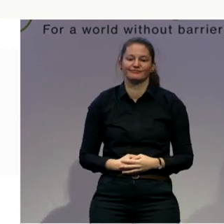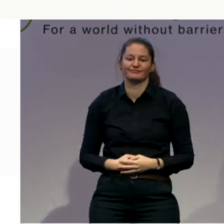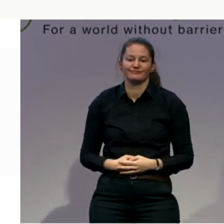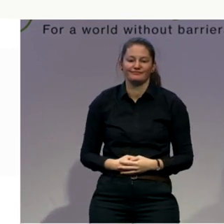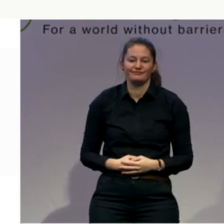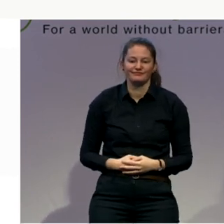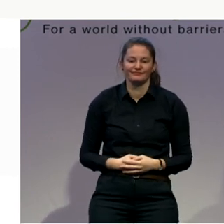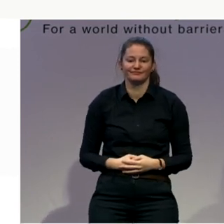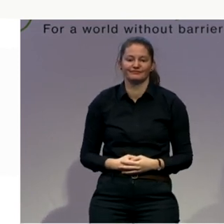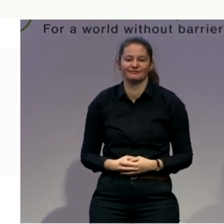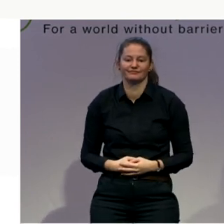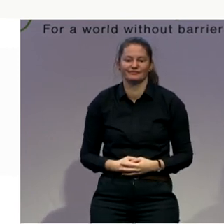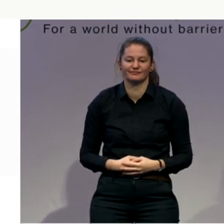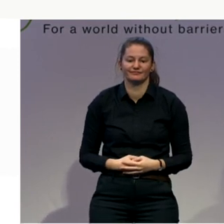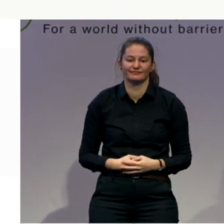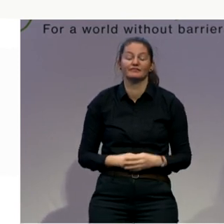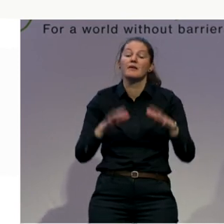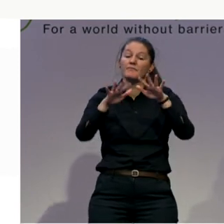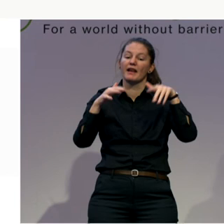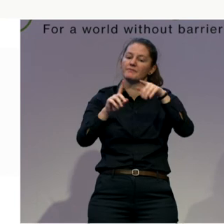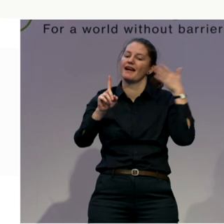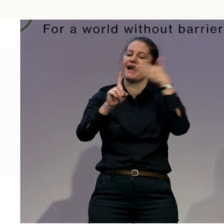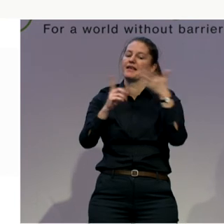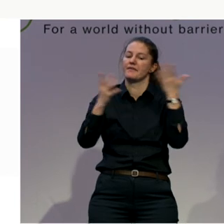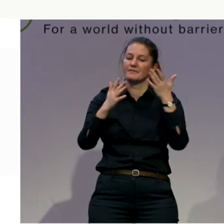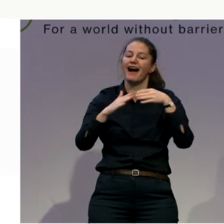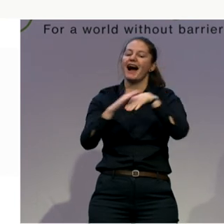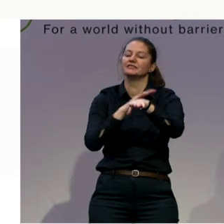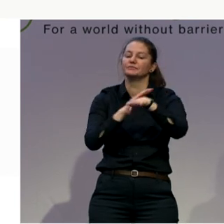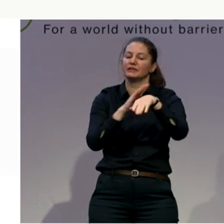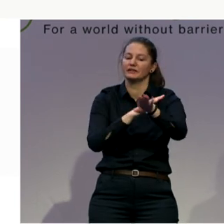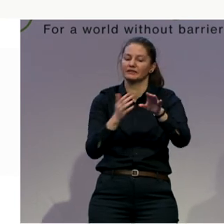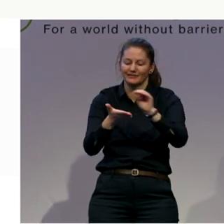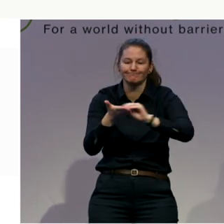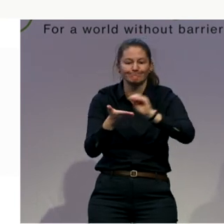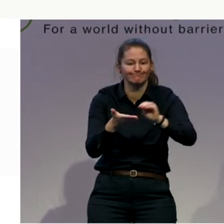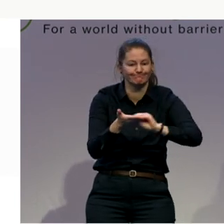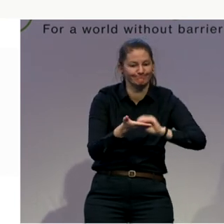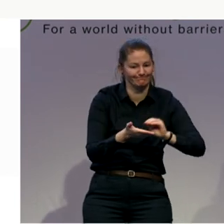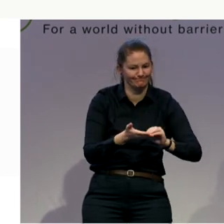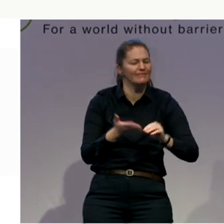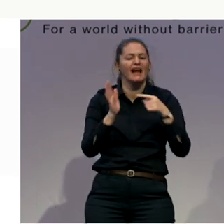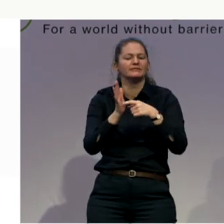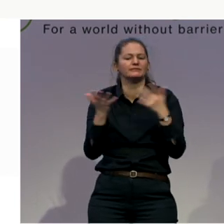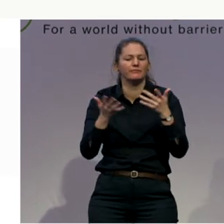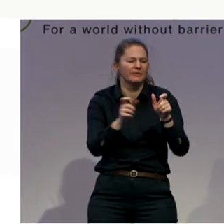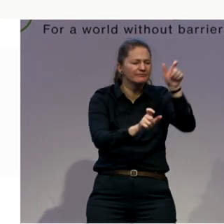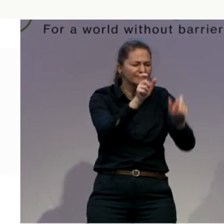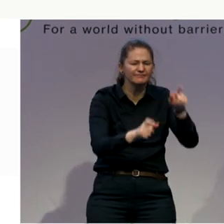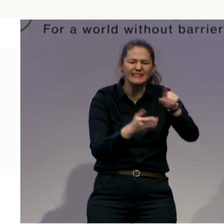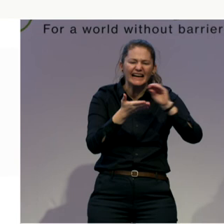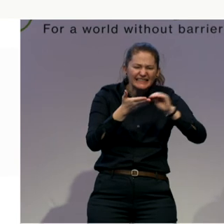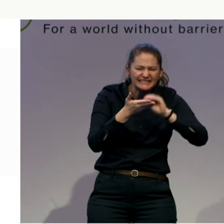in the written language. For people with reading or spelling difficulties, we provide information in easy German.